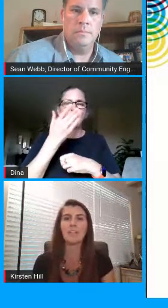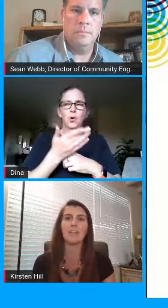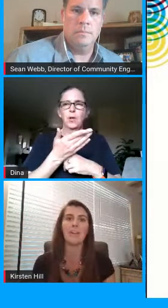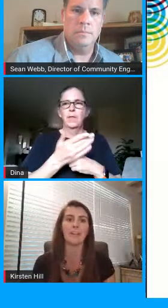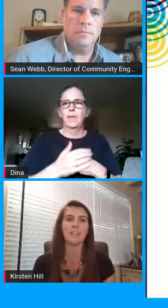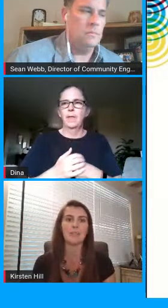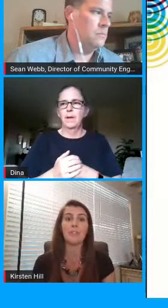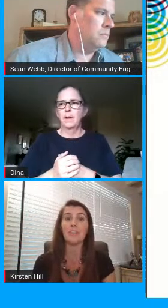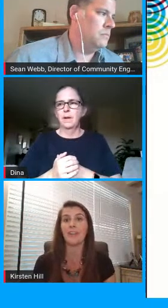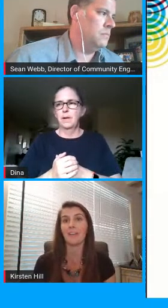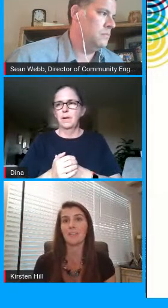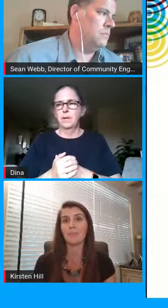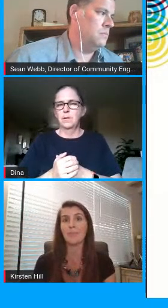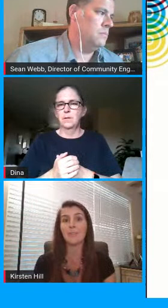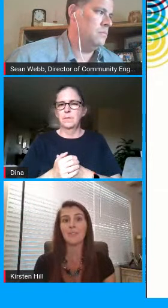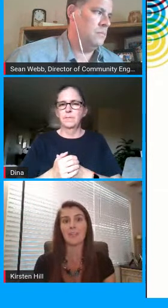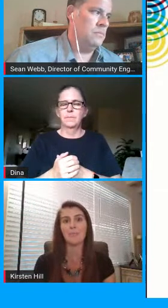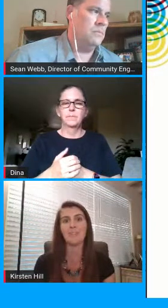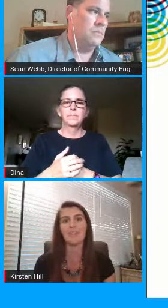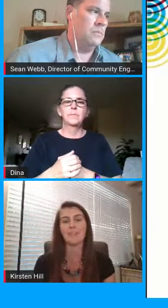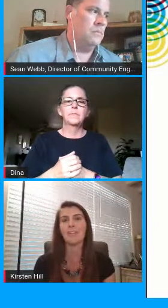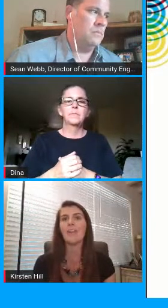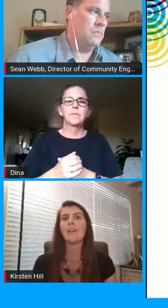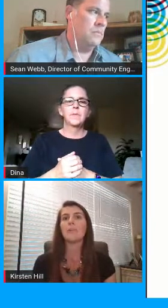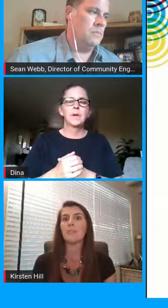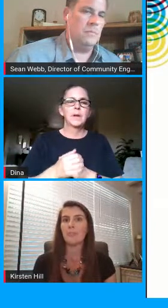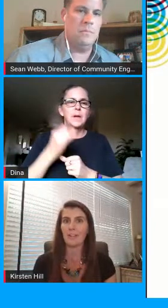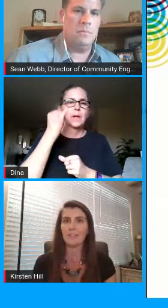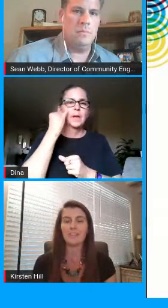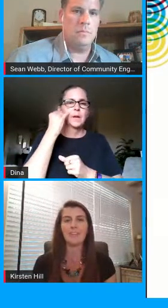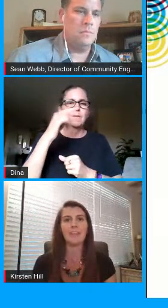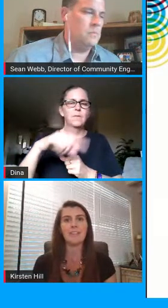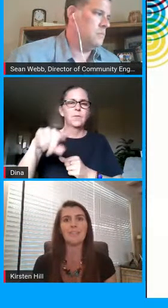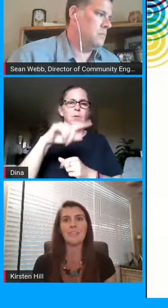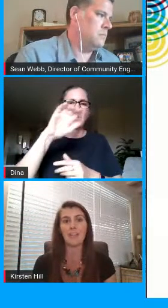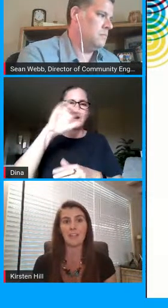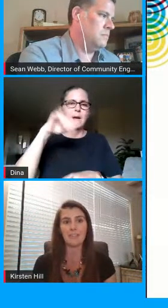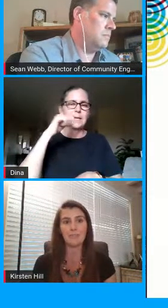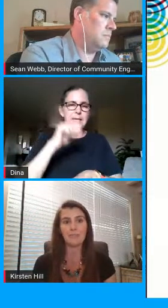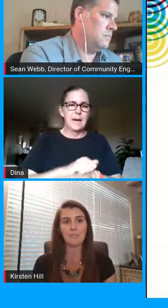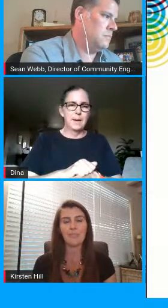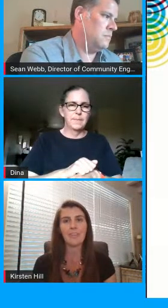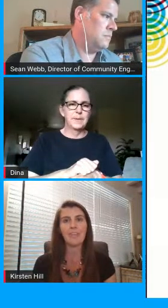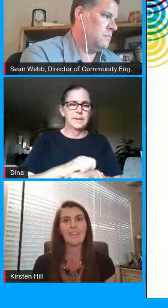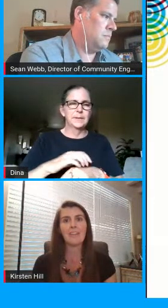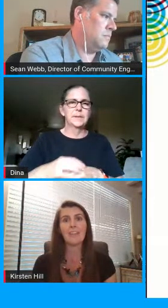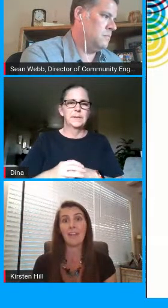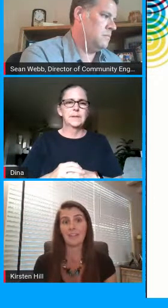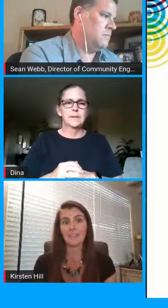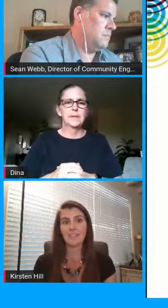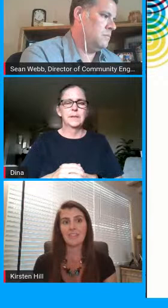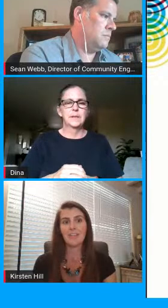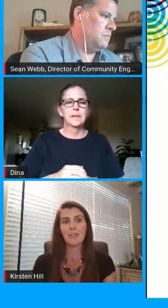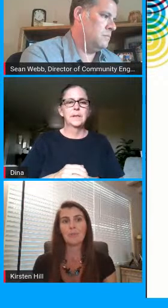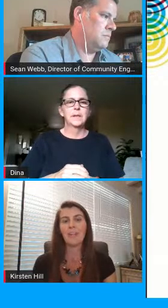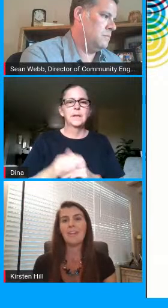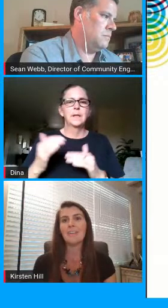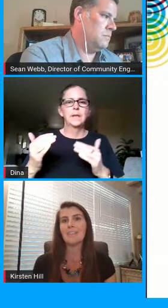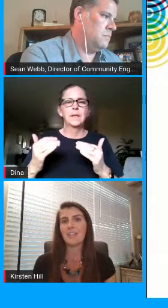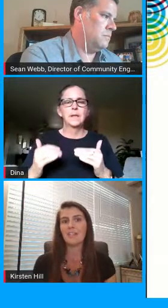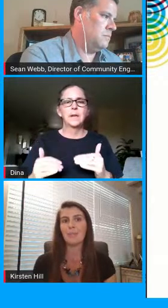times just to connect reconnect review assignments and reflect at the end of the day next